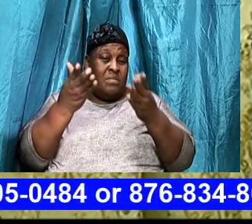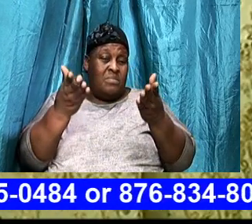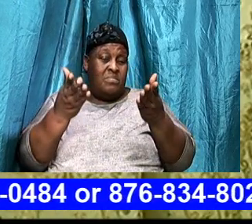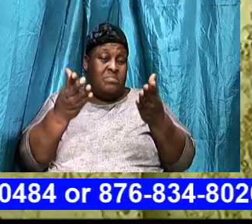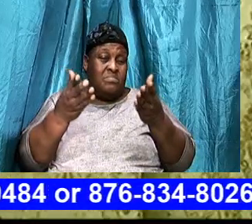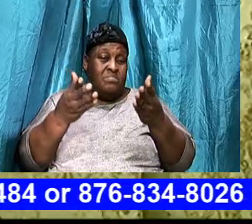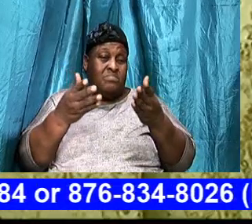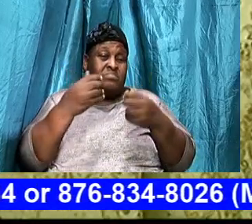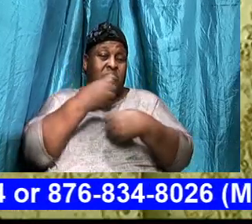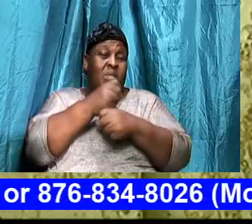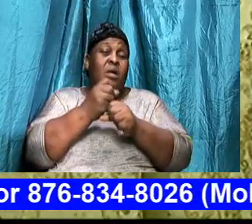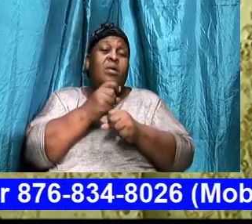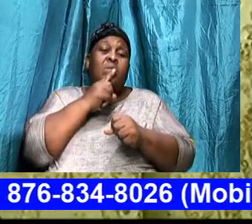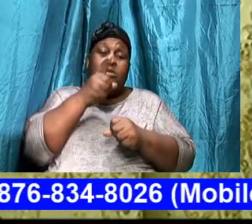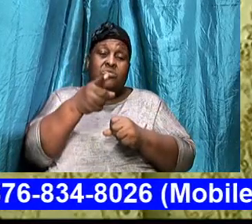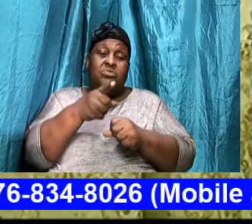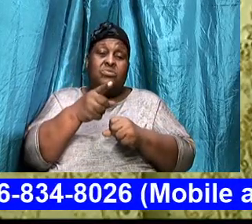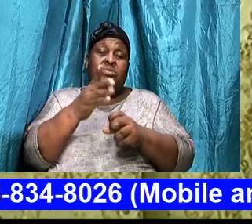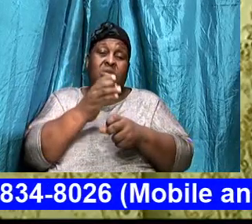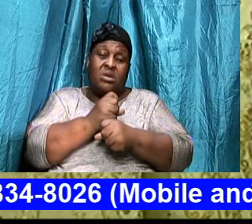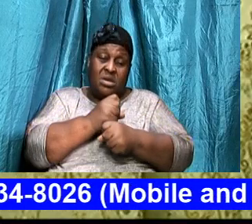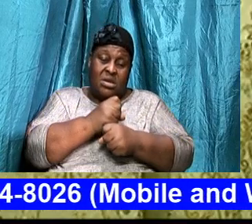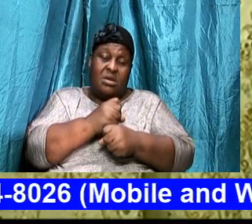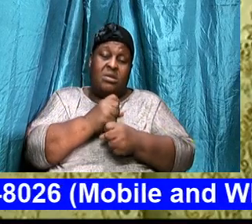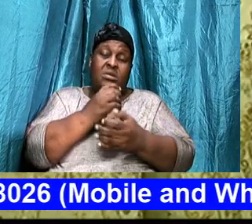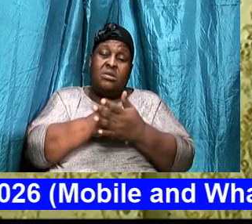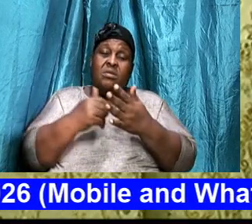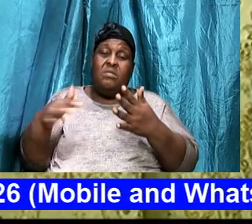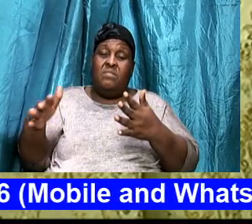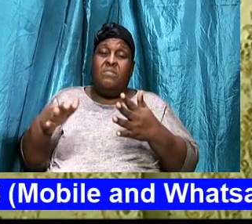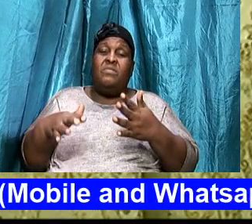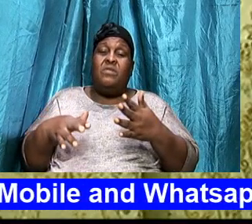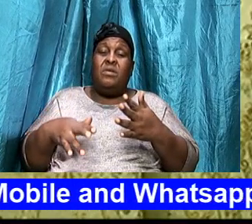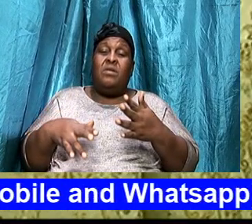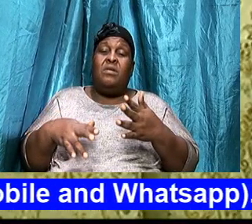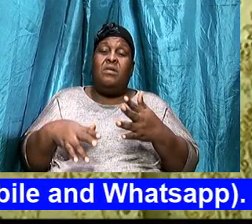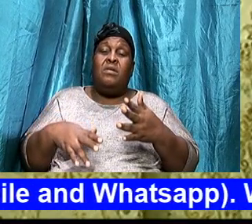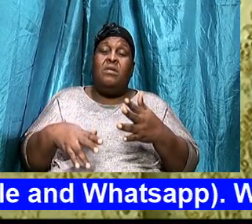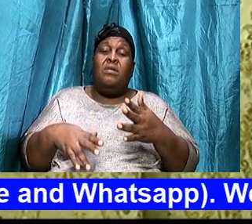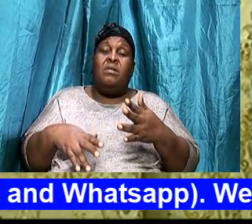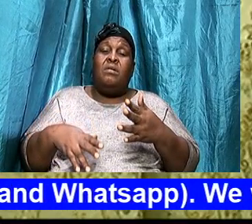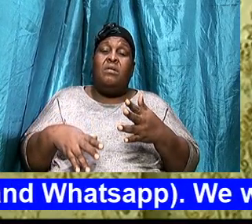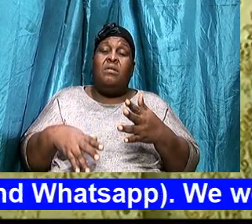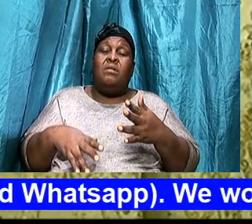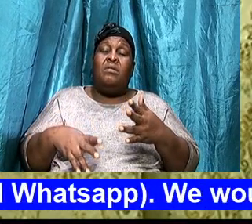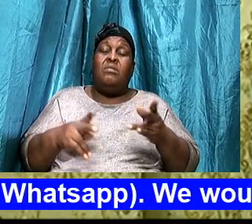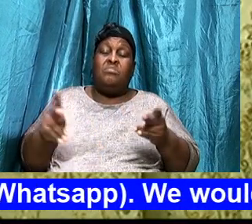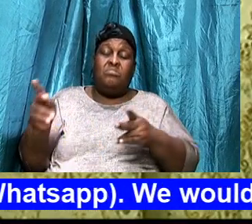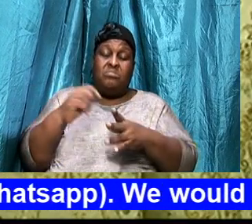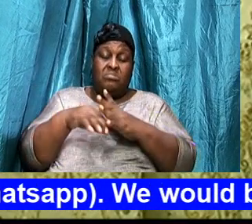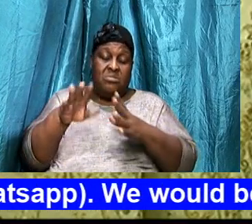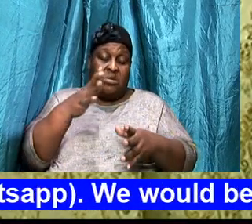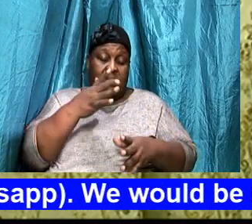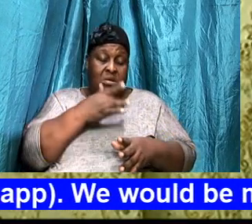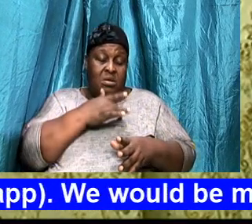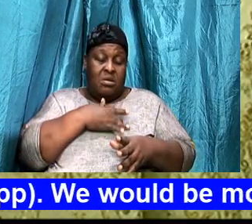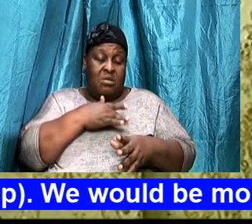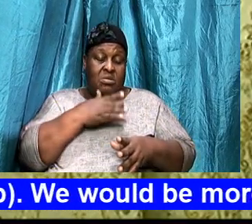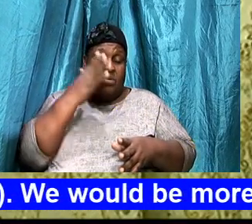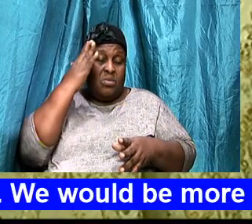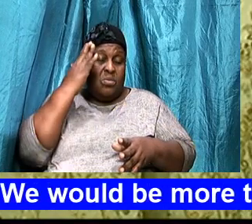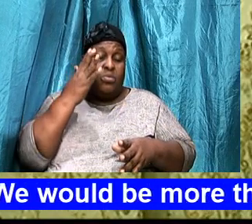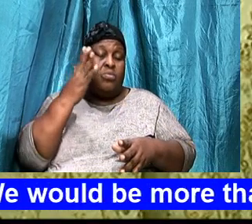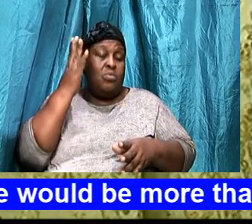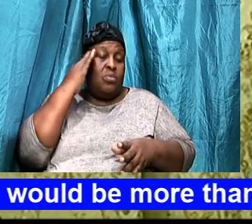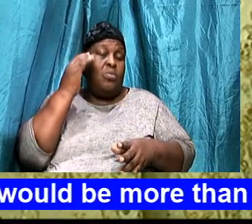just make sure, That you get something, And apply it to your life, Know who you are, Because in knowing who you are, You